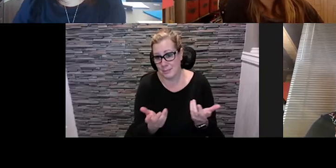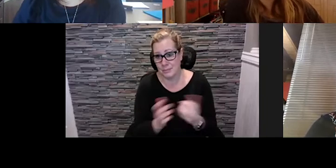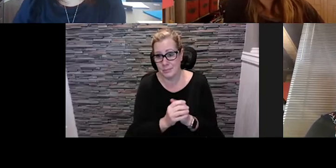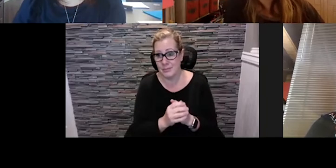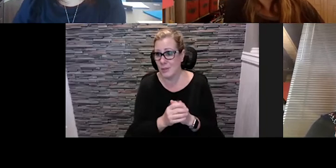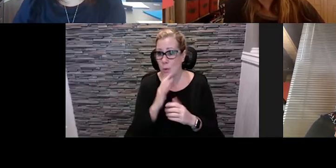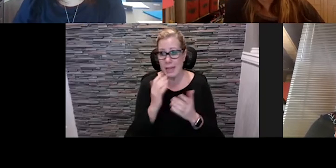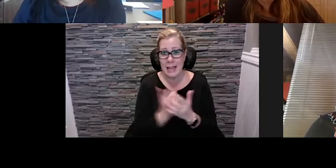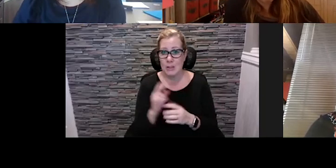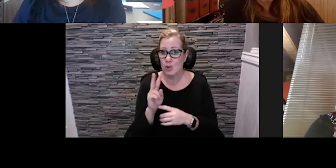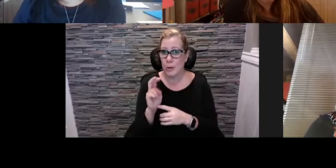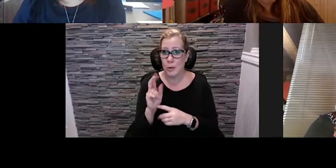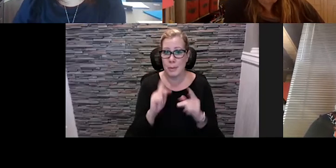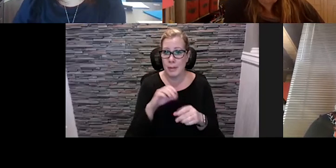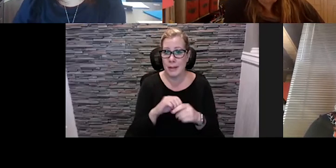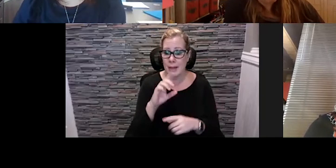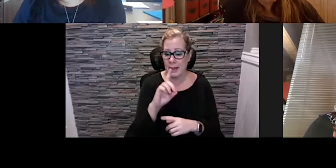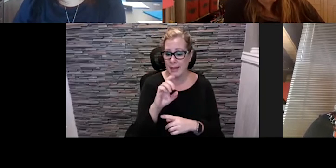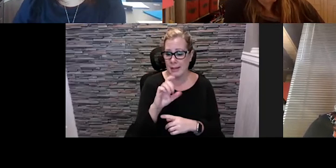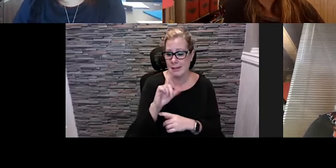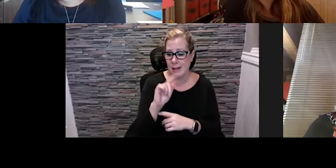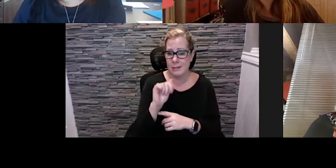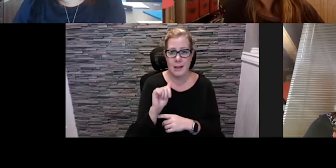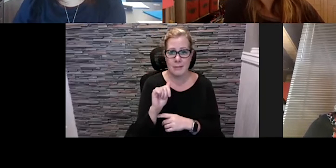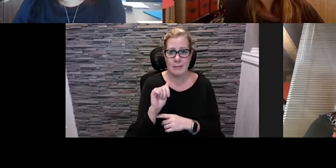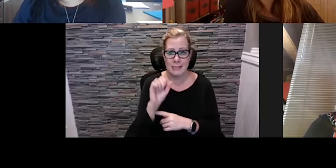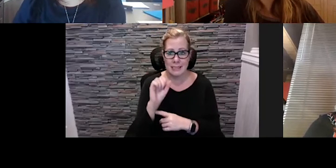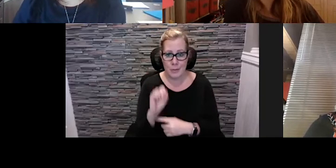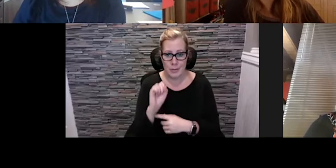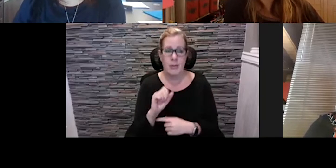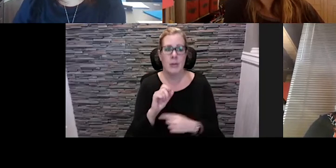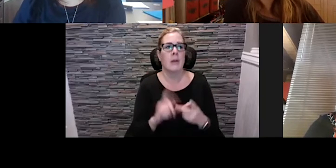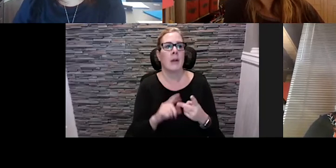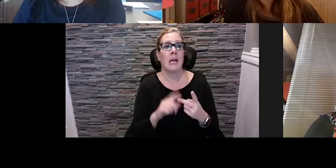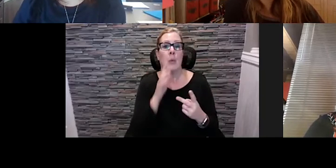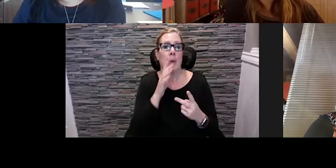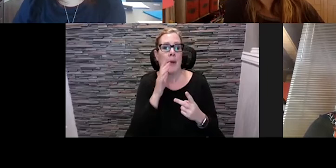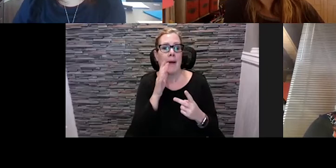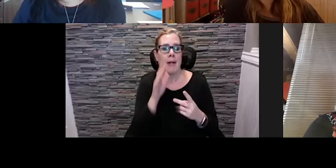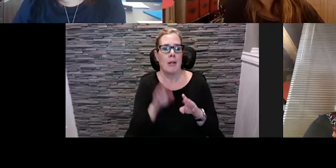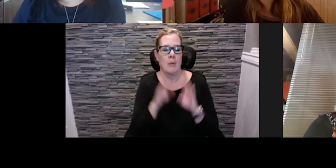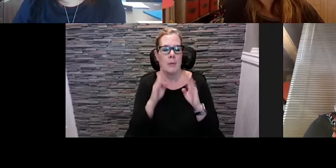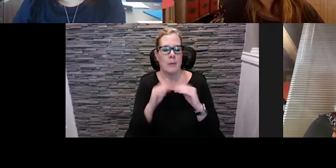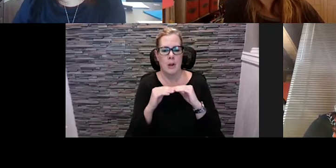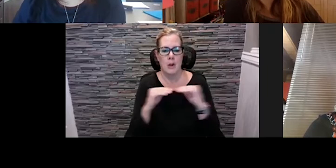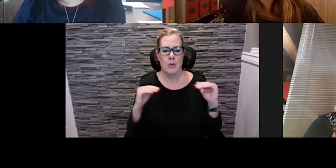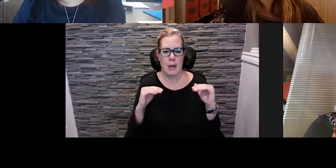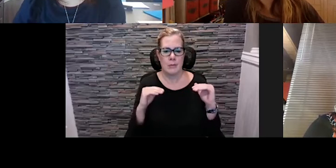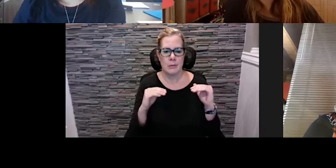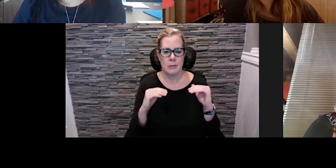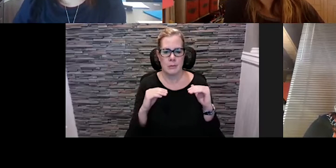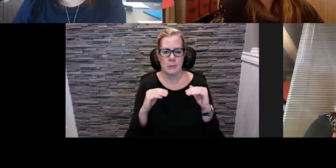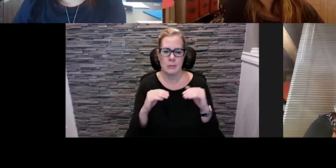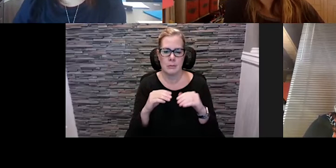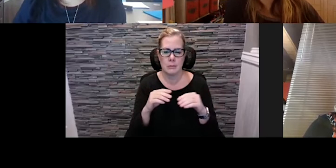200 people at the delta and uh we have plans to open up a ground level area uh which is part of their